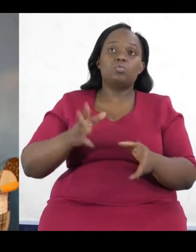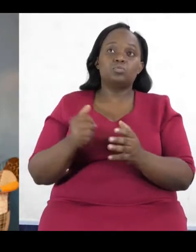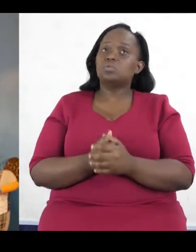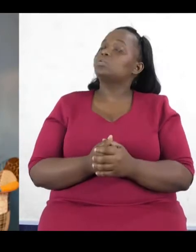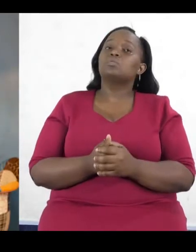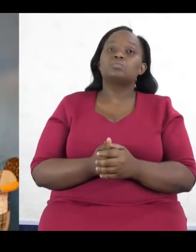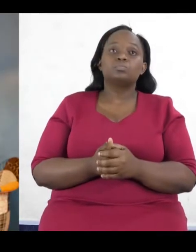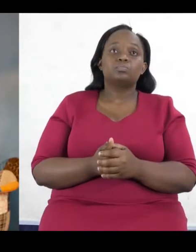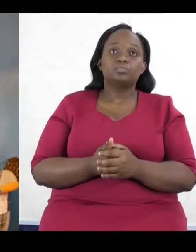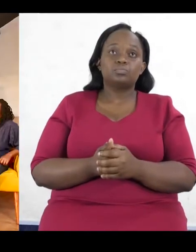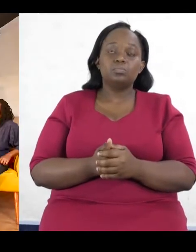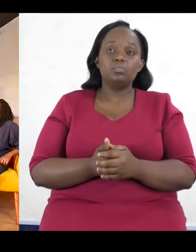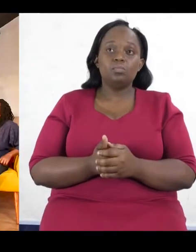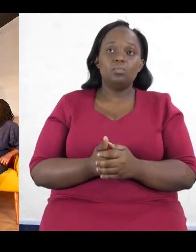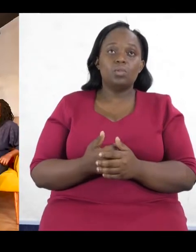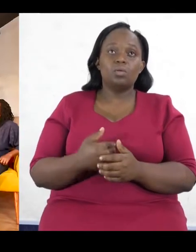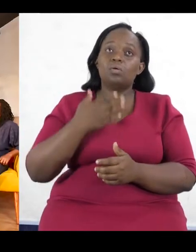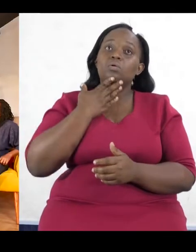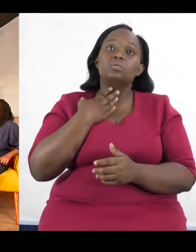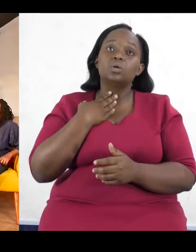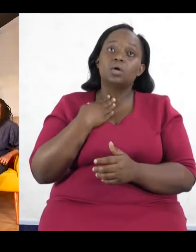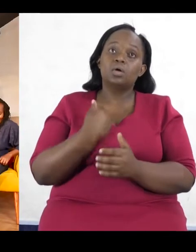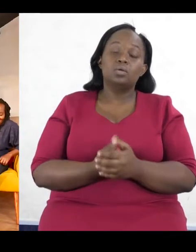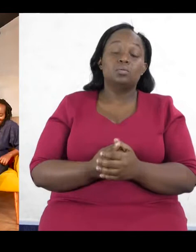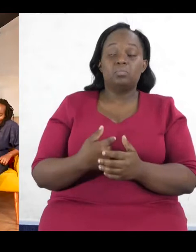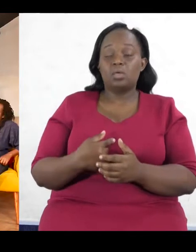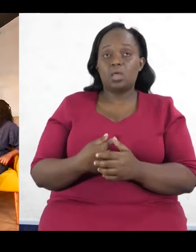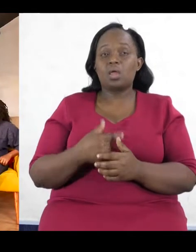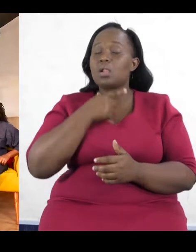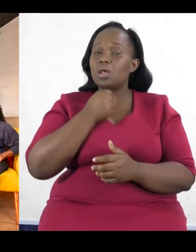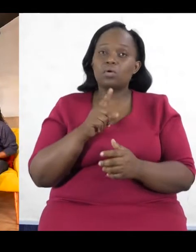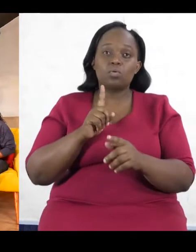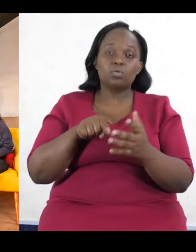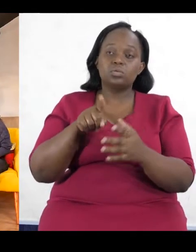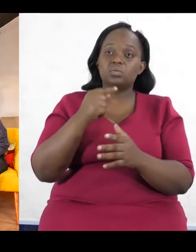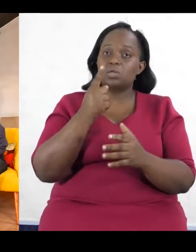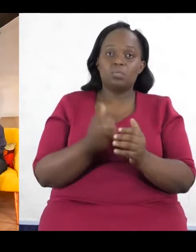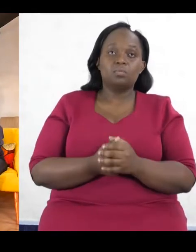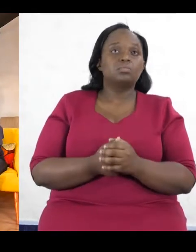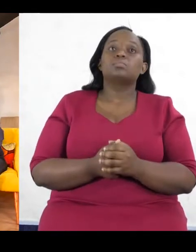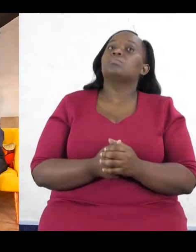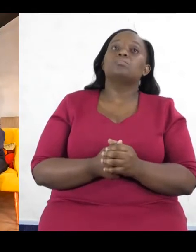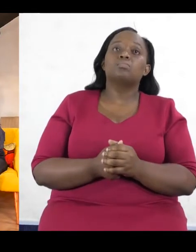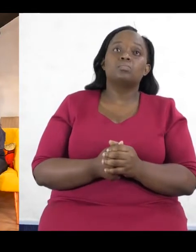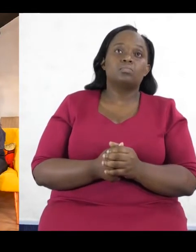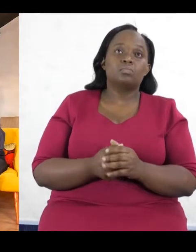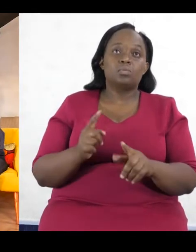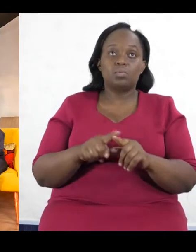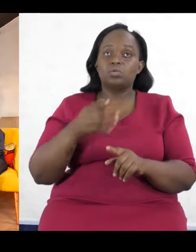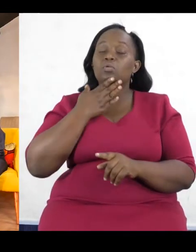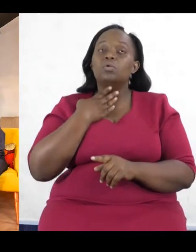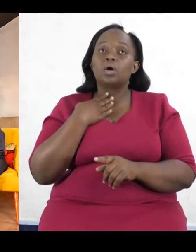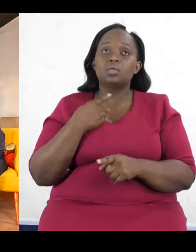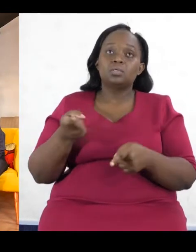So, let's take that chance. Thanks. Me? Okay. I'd like to just pick up one. I like what you said about there's no messiah coming to save you.